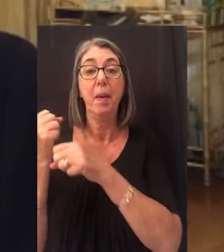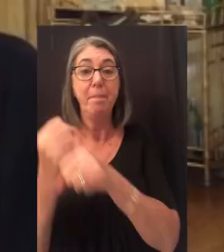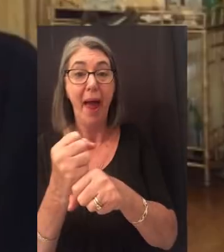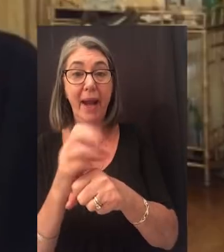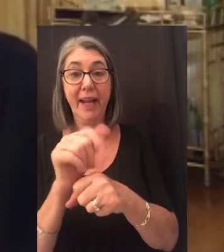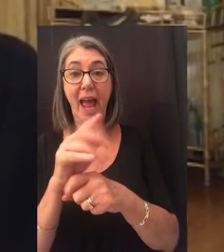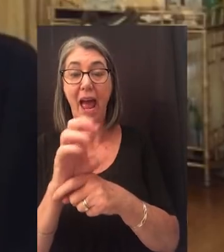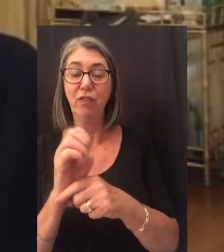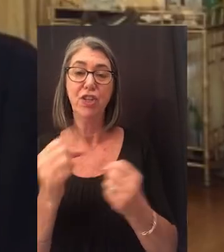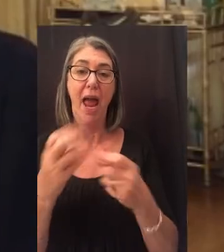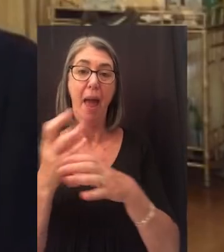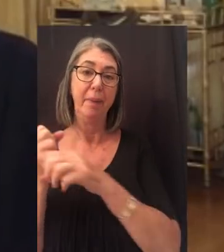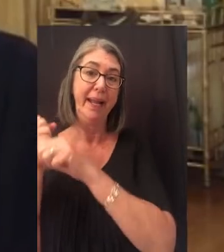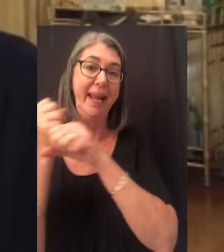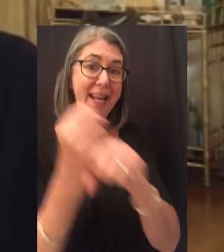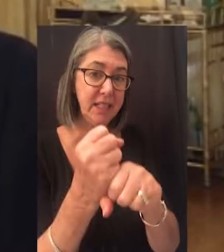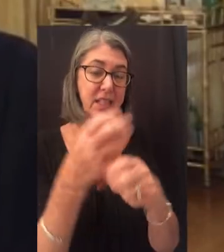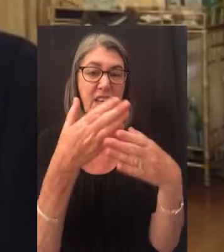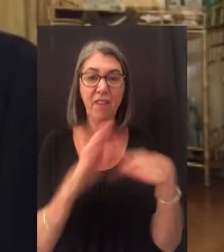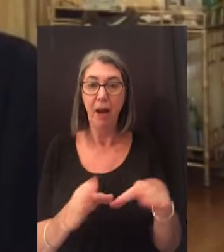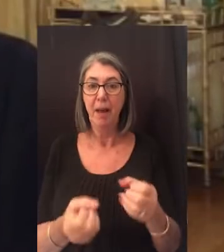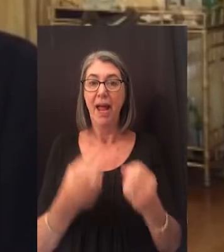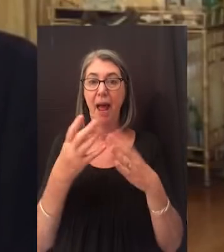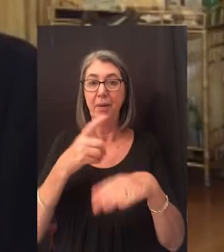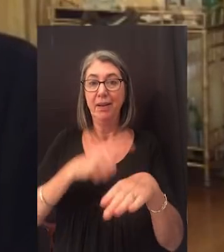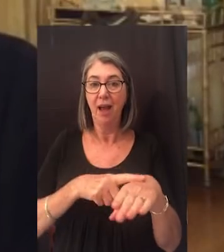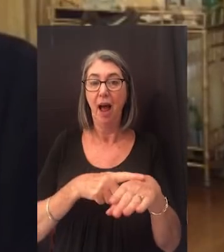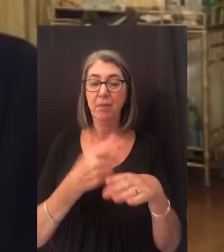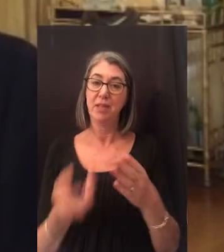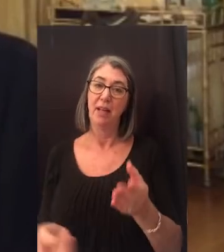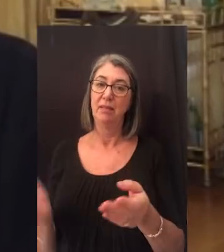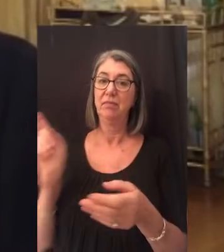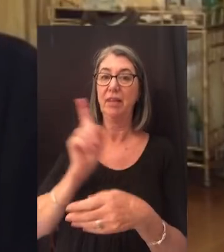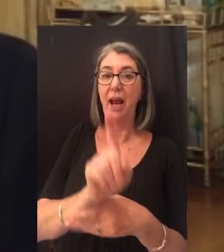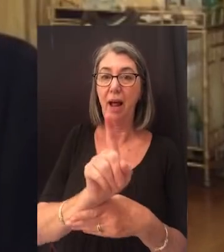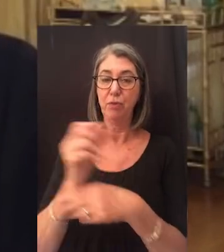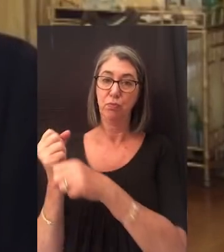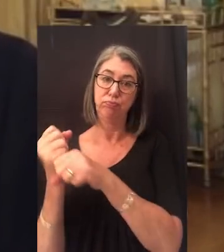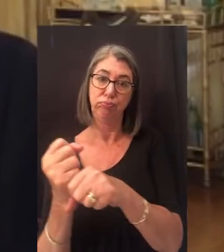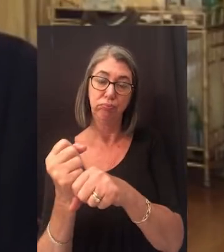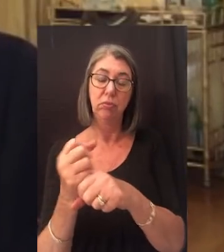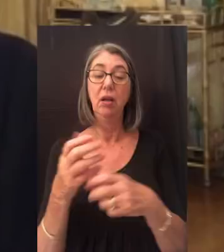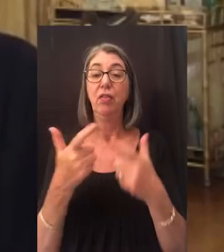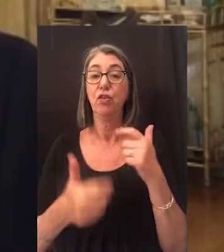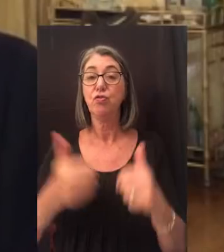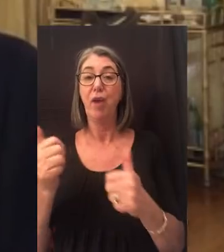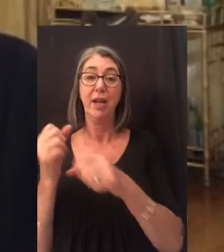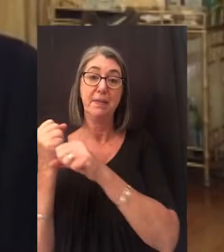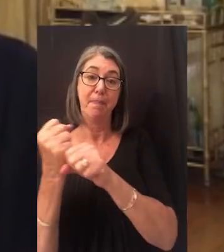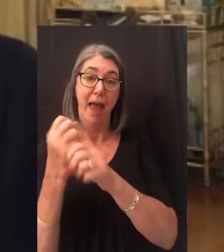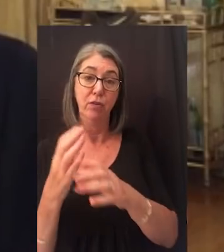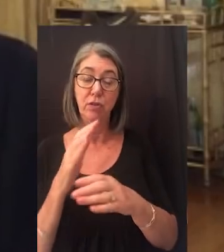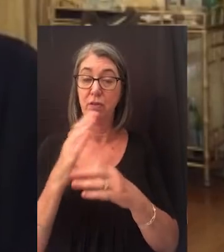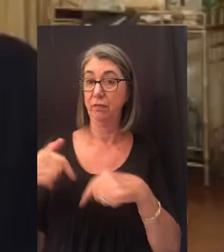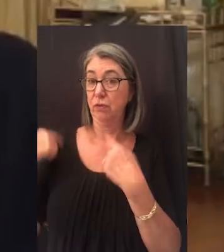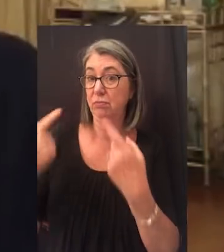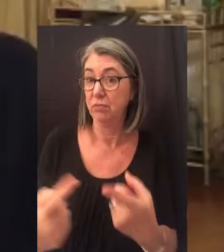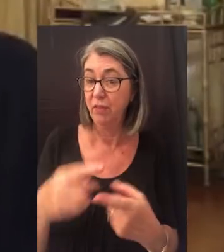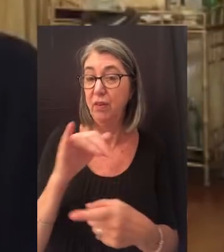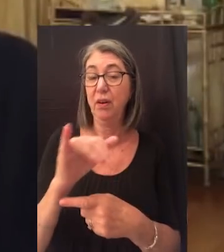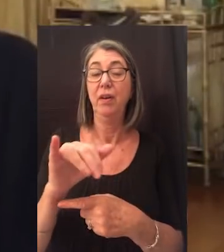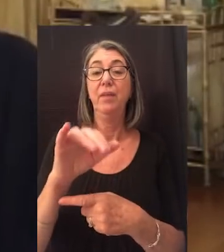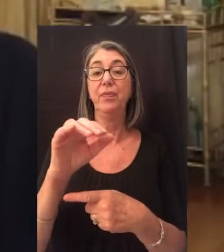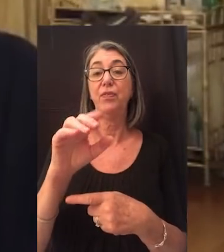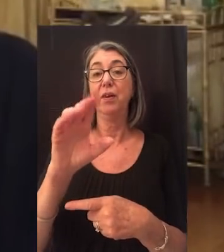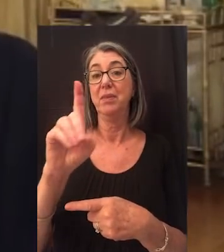average is the number of hits a player gets divided by the number of times they get up to the plate. The greatest batters of all time, from